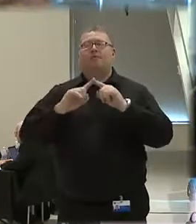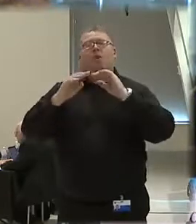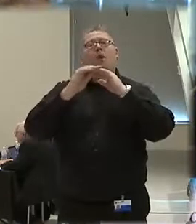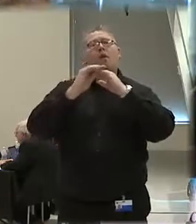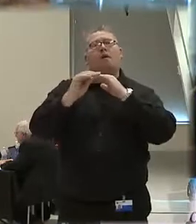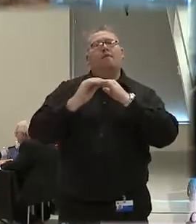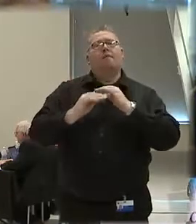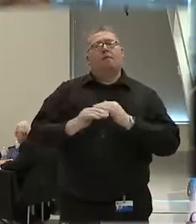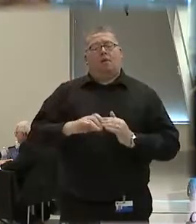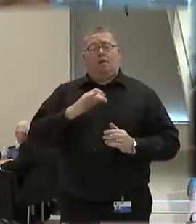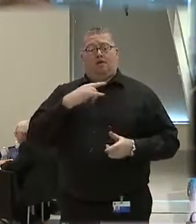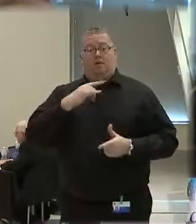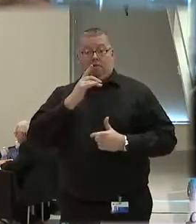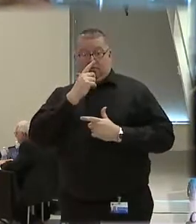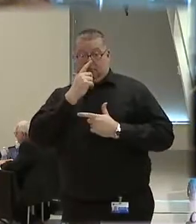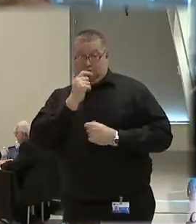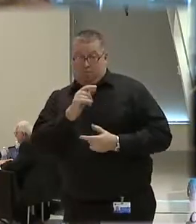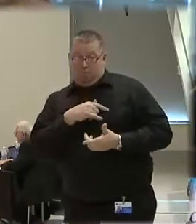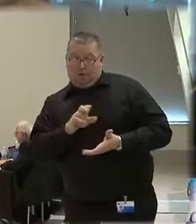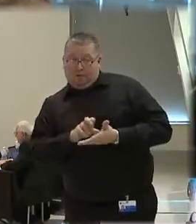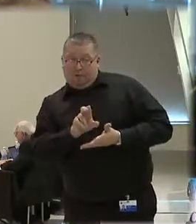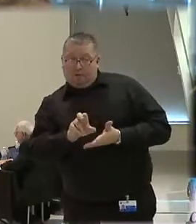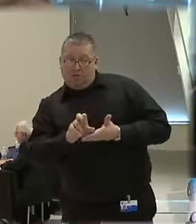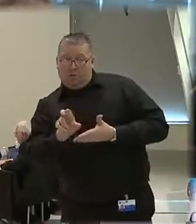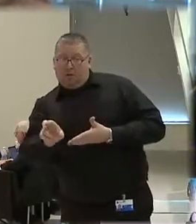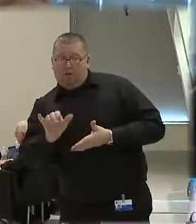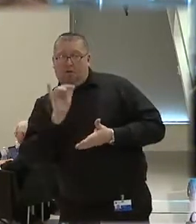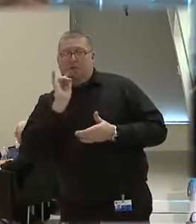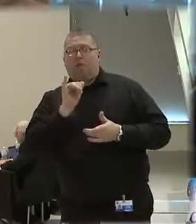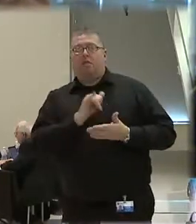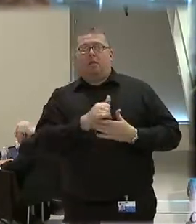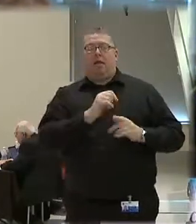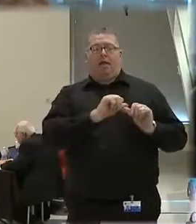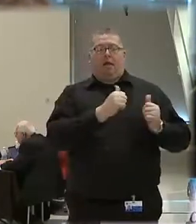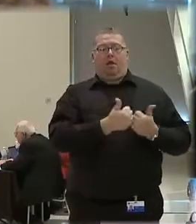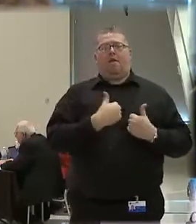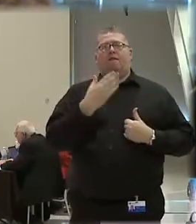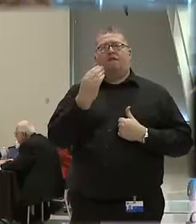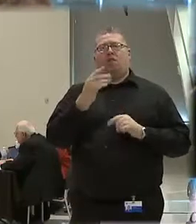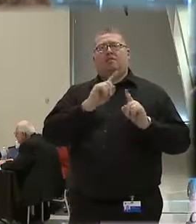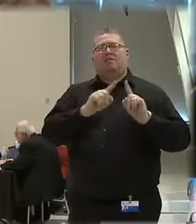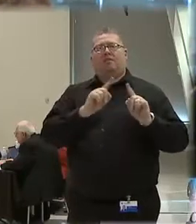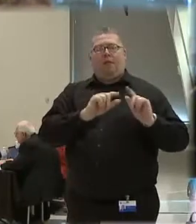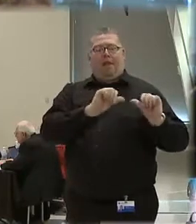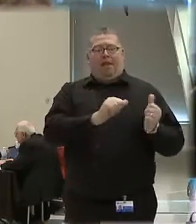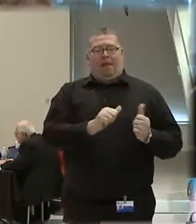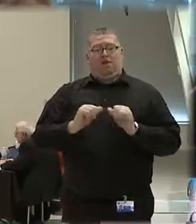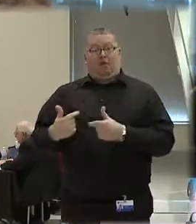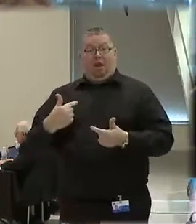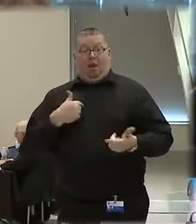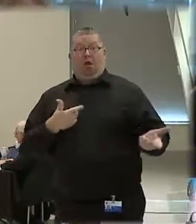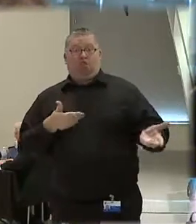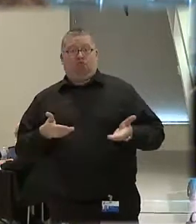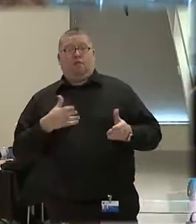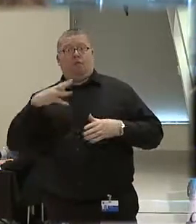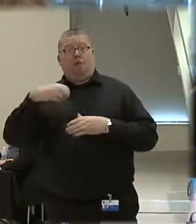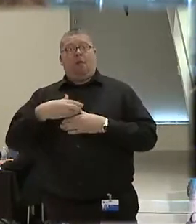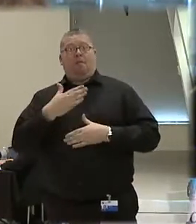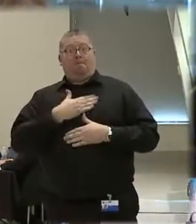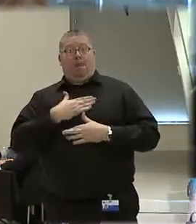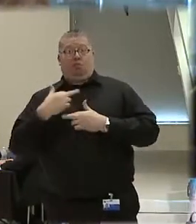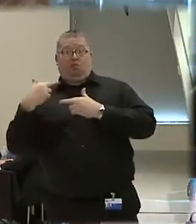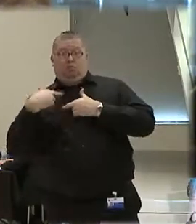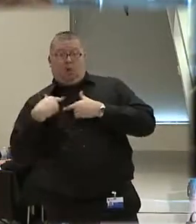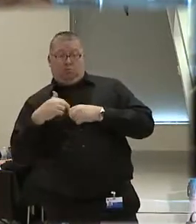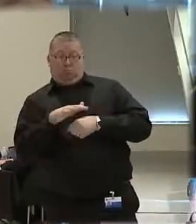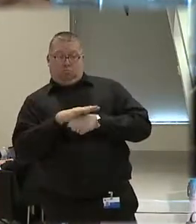investment that are done by different law enforcement agencies. I have about 14 law enforcement agencies that I serve within my jurisdiction.